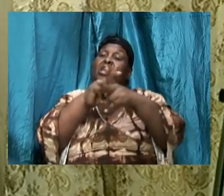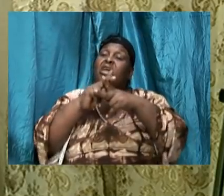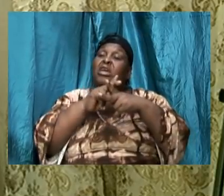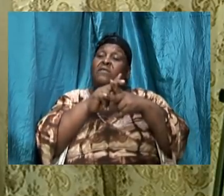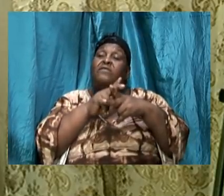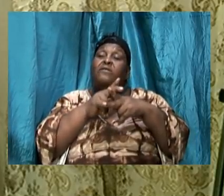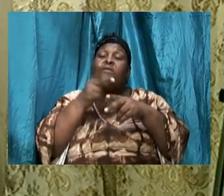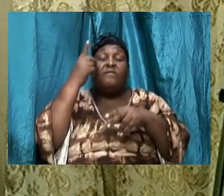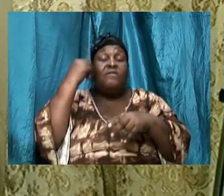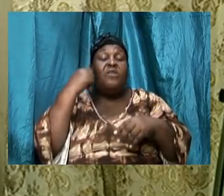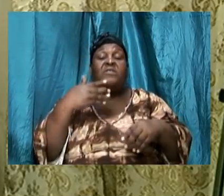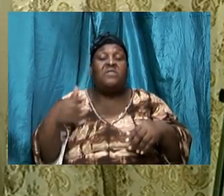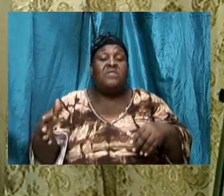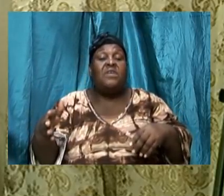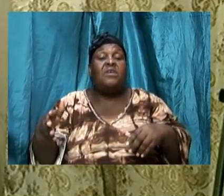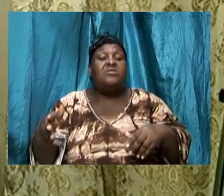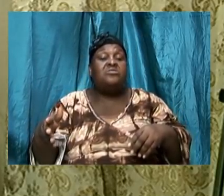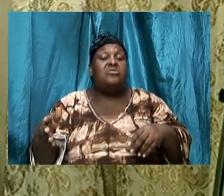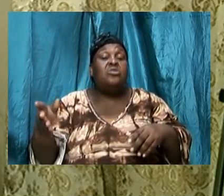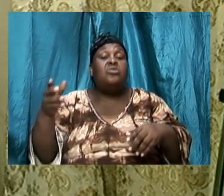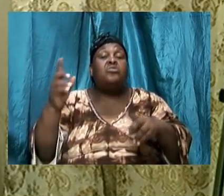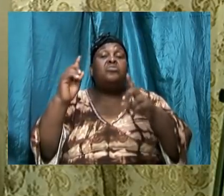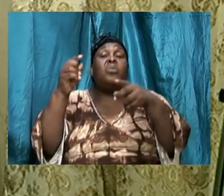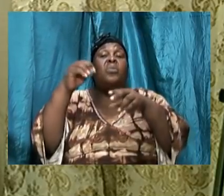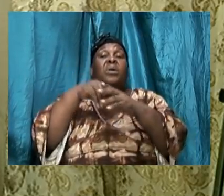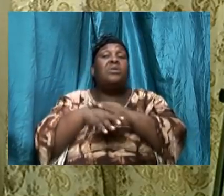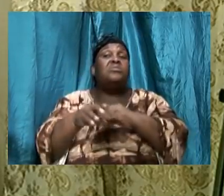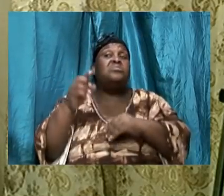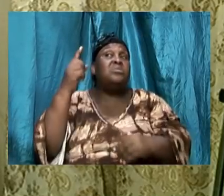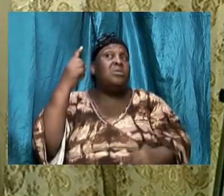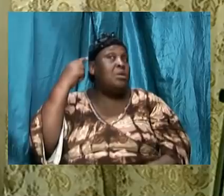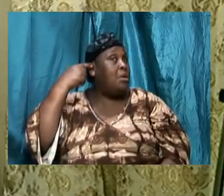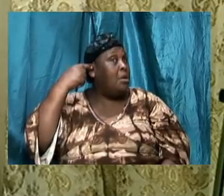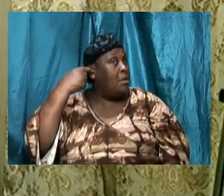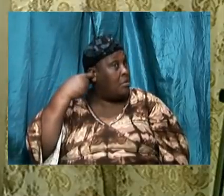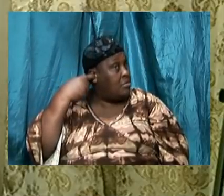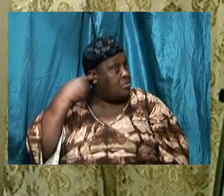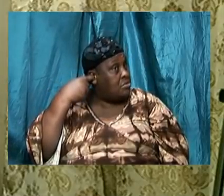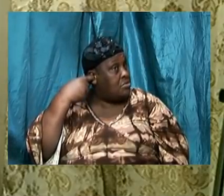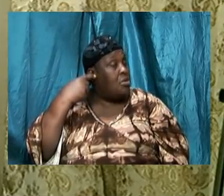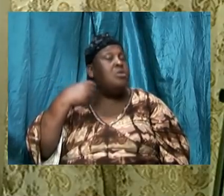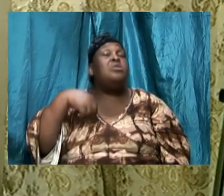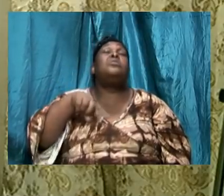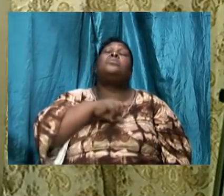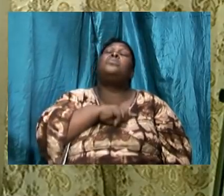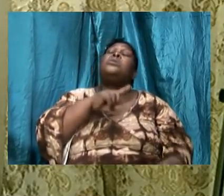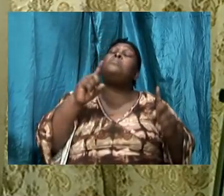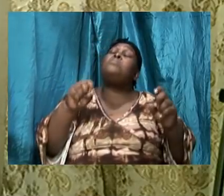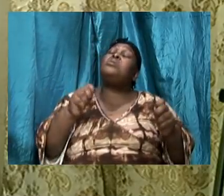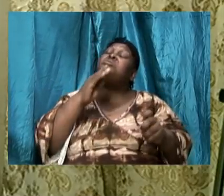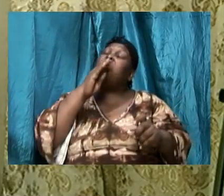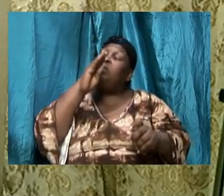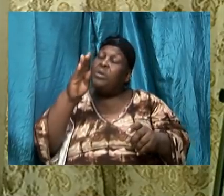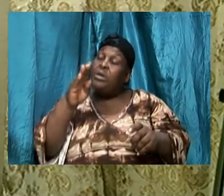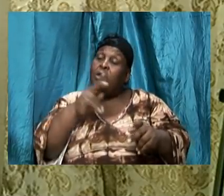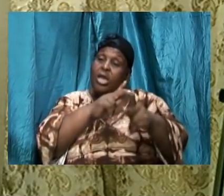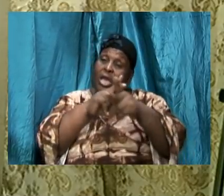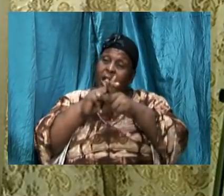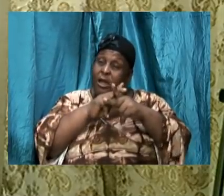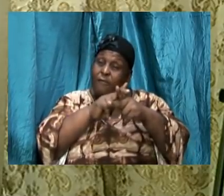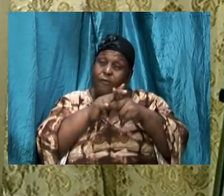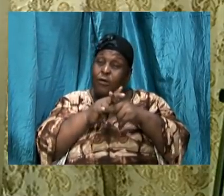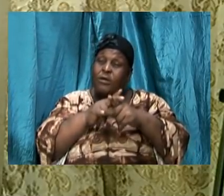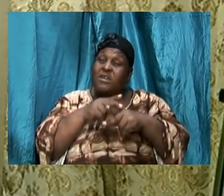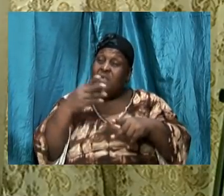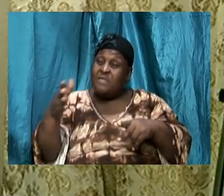ears, brothers and sisters. Hence the reason why we must be very careful of what we allow to flood